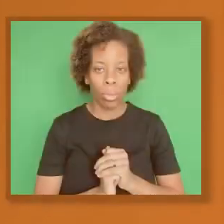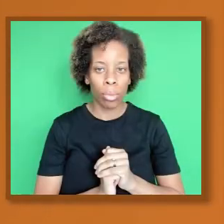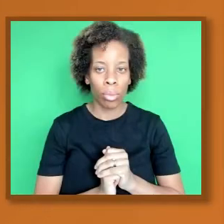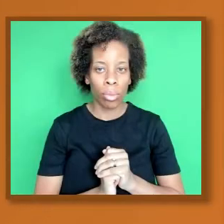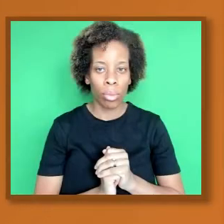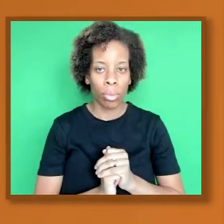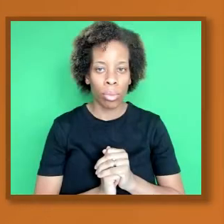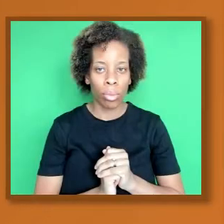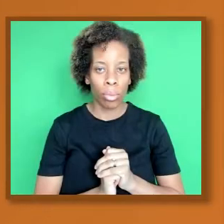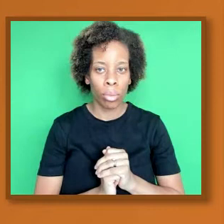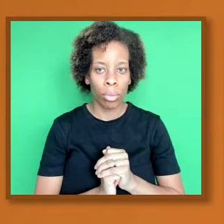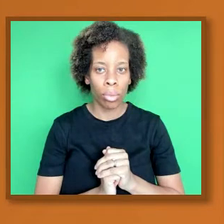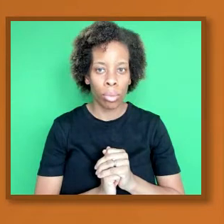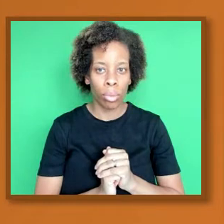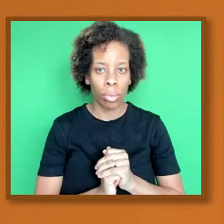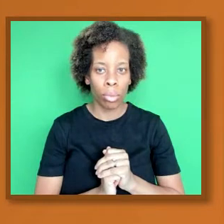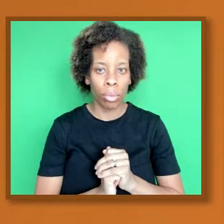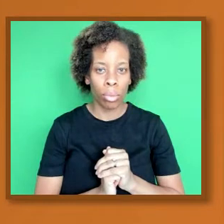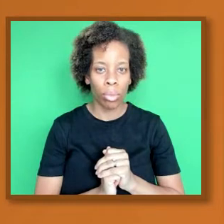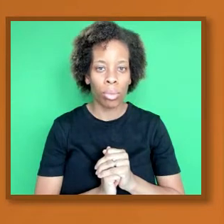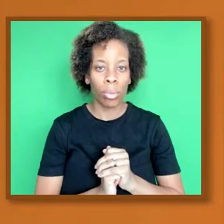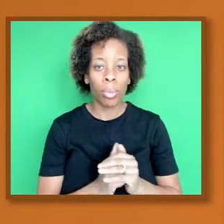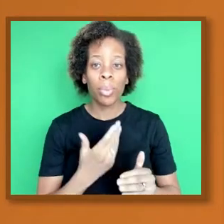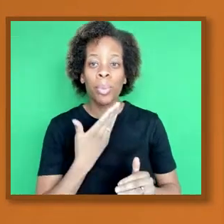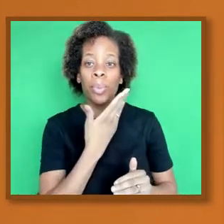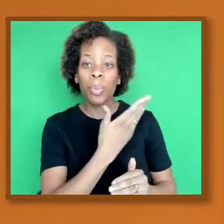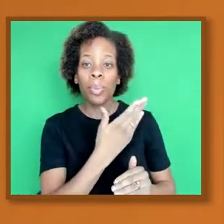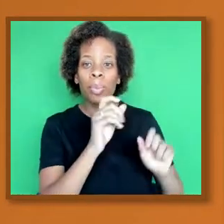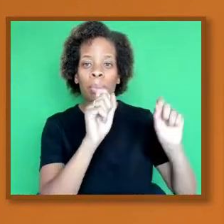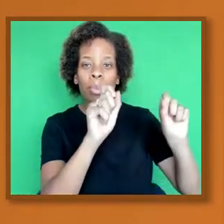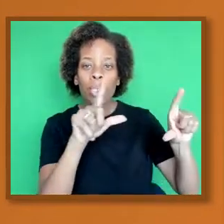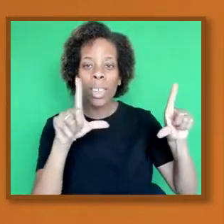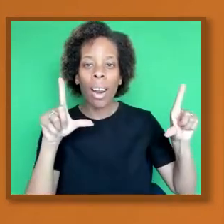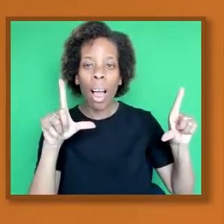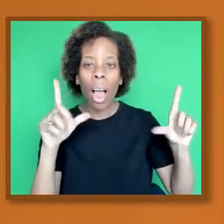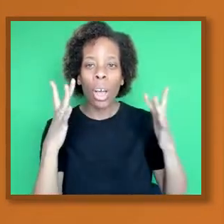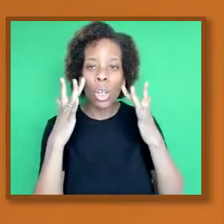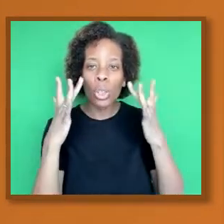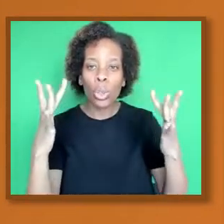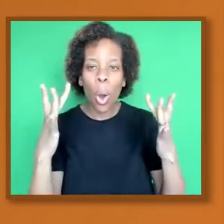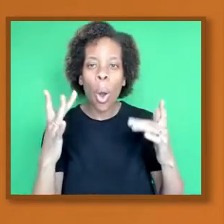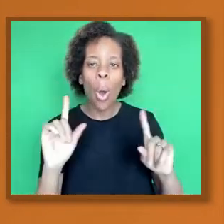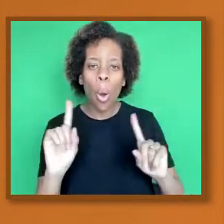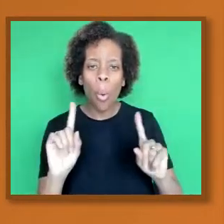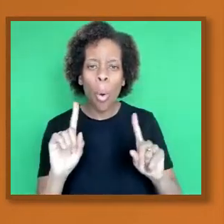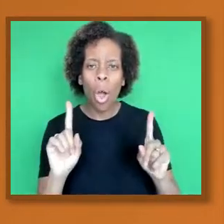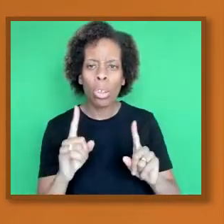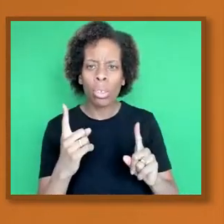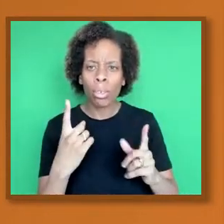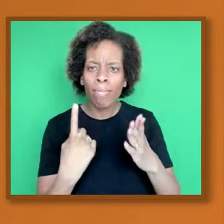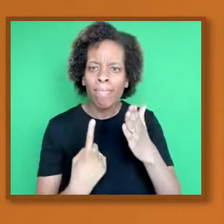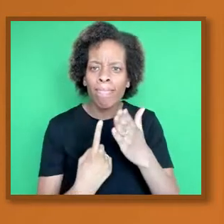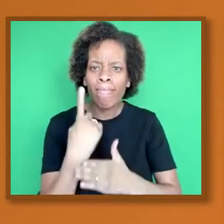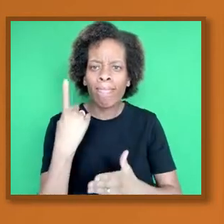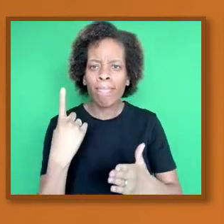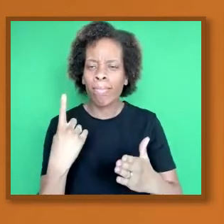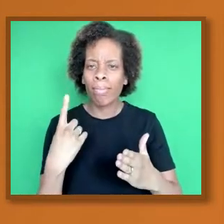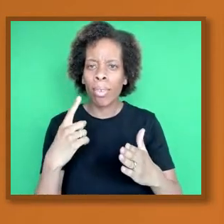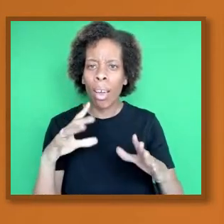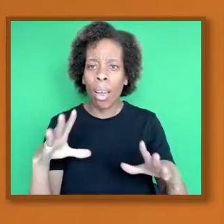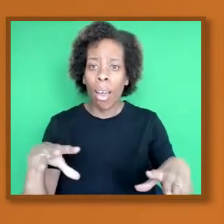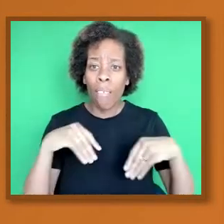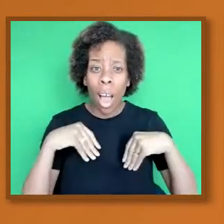cause harm. So how viruses work, ladies and gentlemen, is that viruses need to get inside